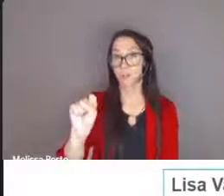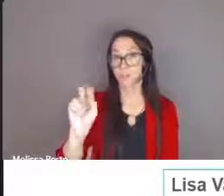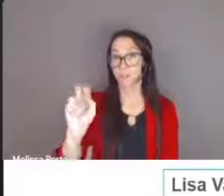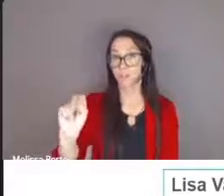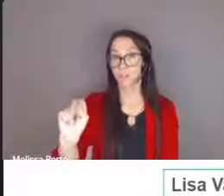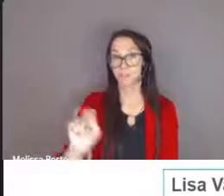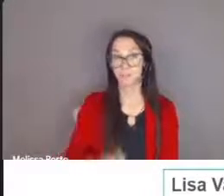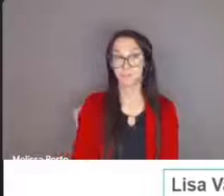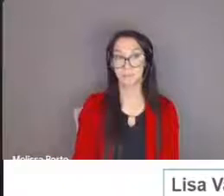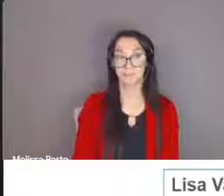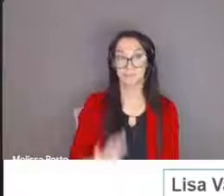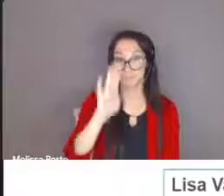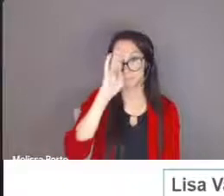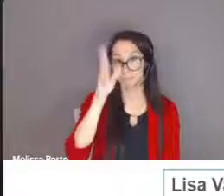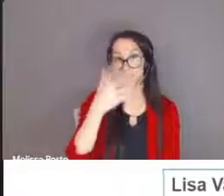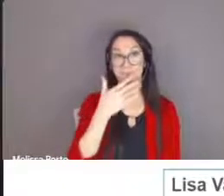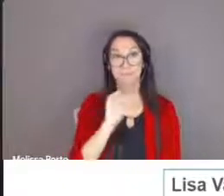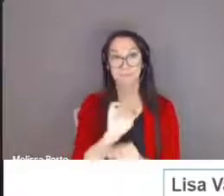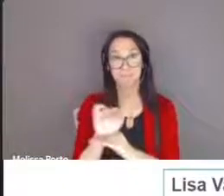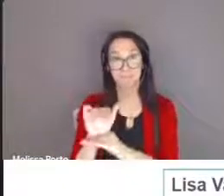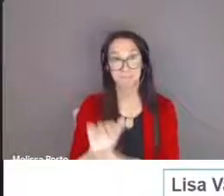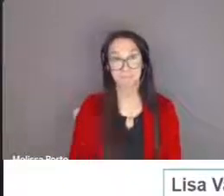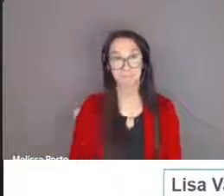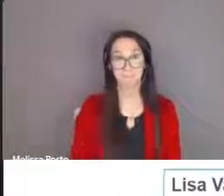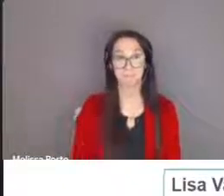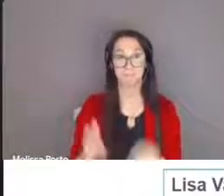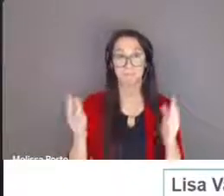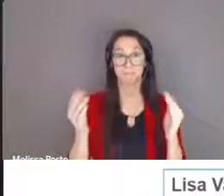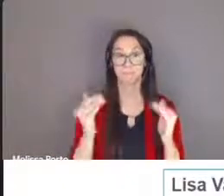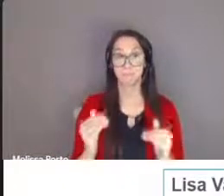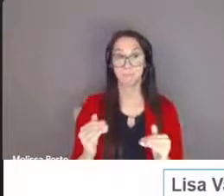good evening everybody claudia bowman